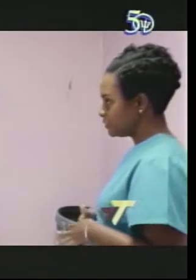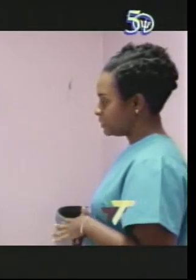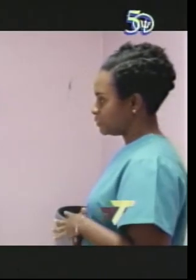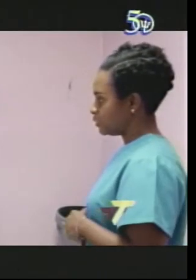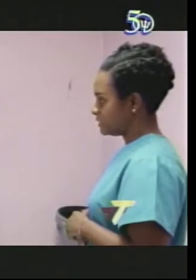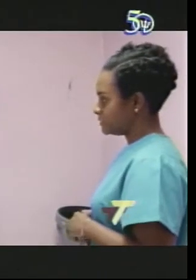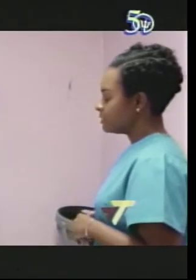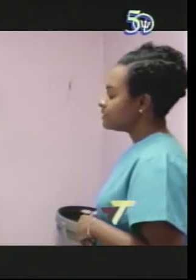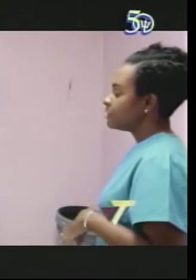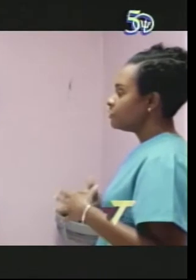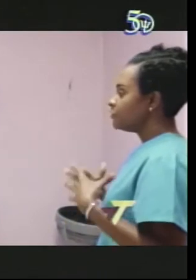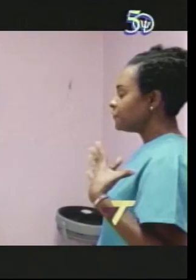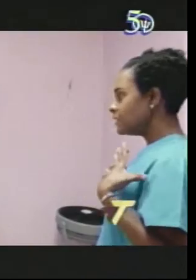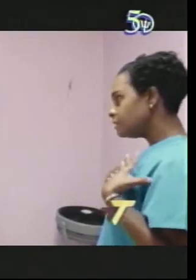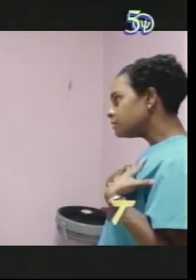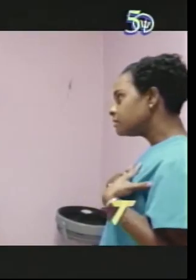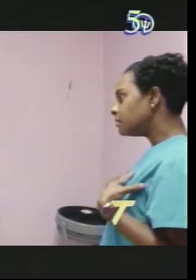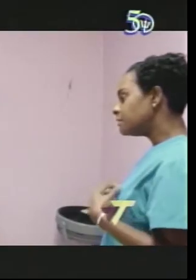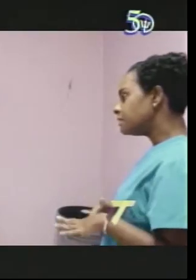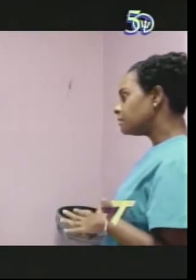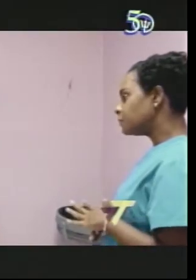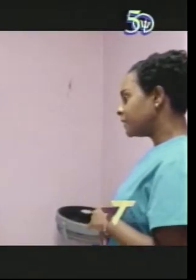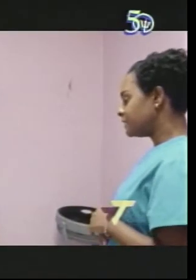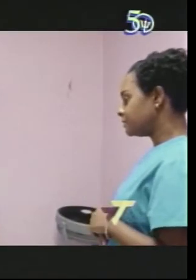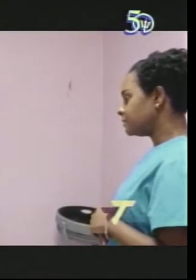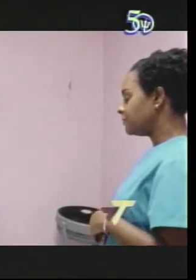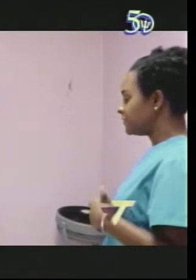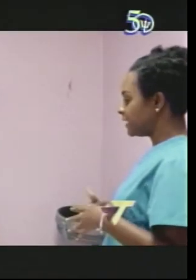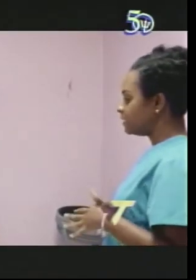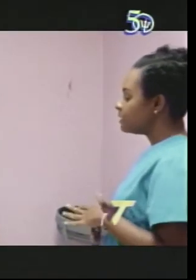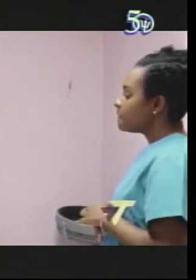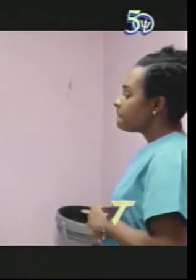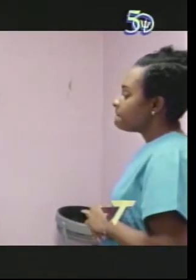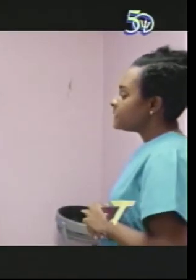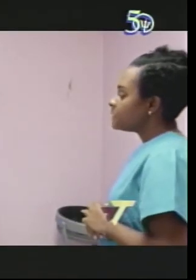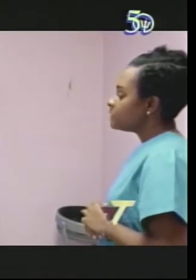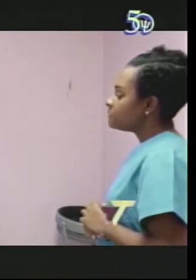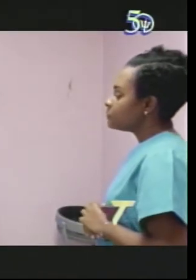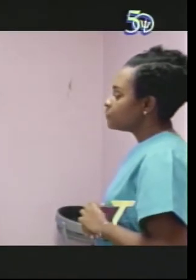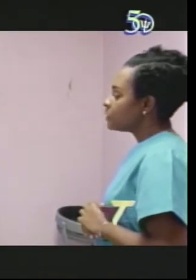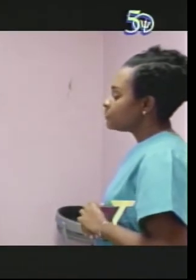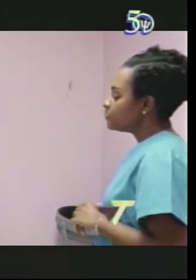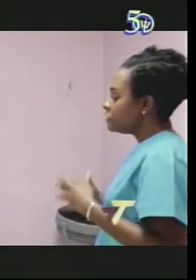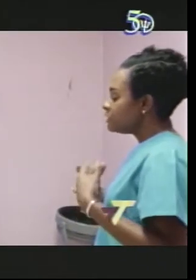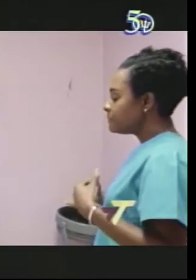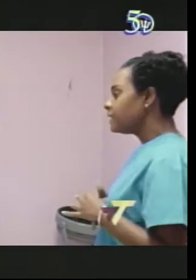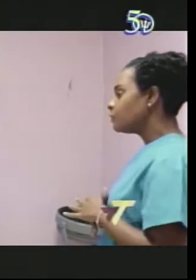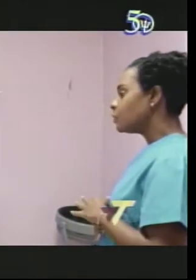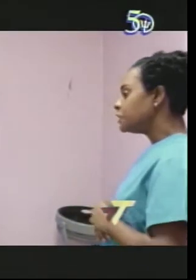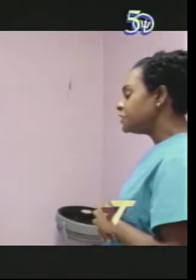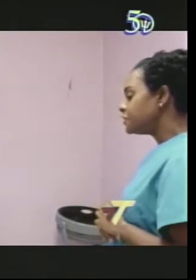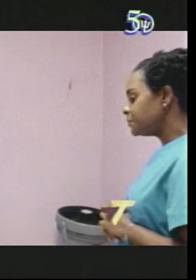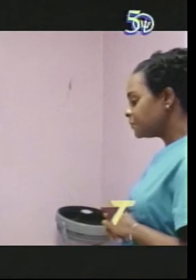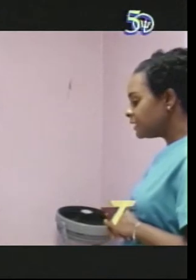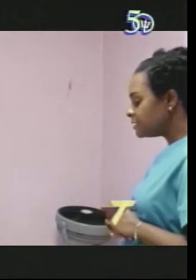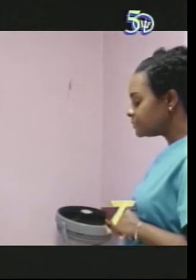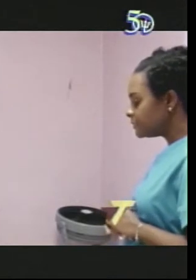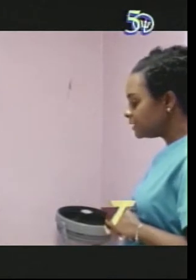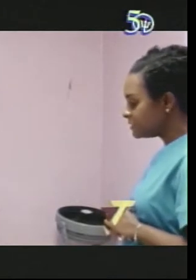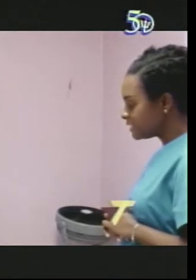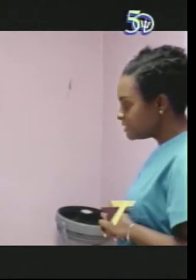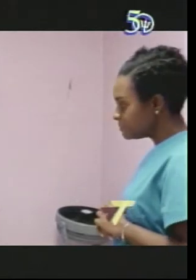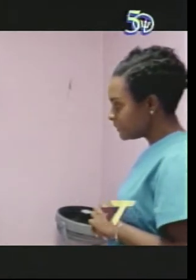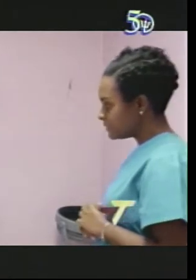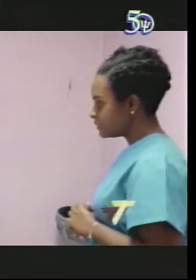smoother with water You will feel the lumps a lot more better Okay they're in But when you come here what we do is